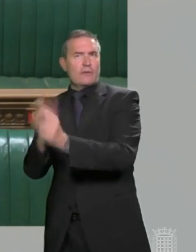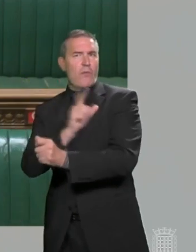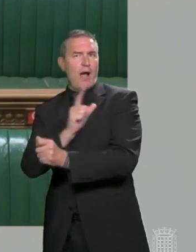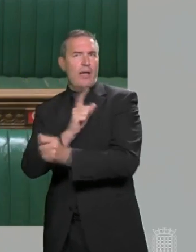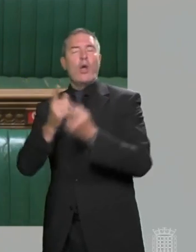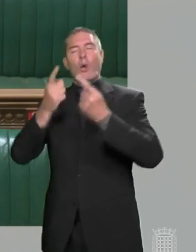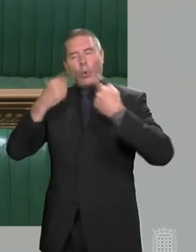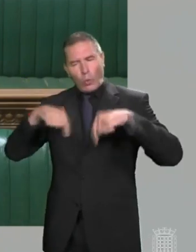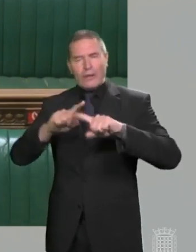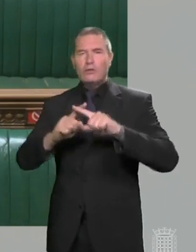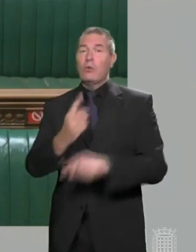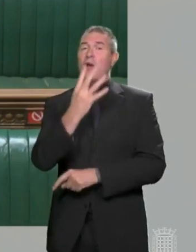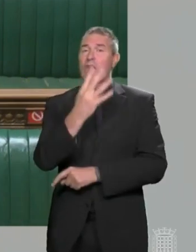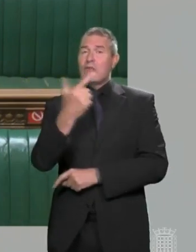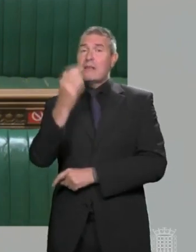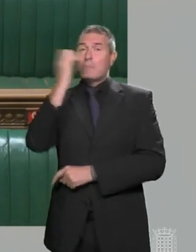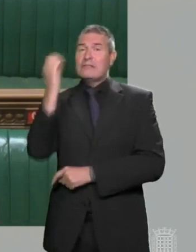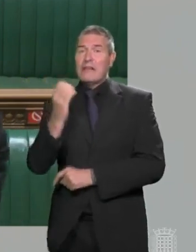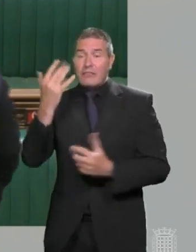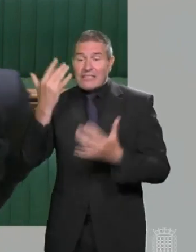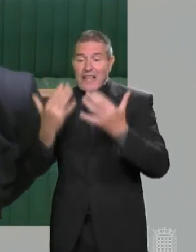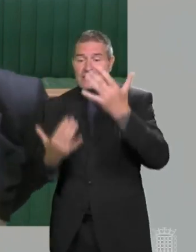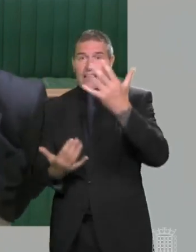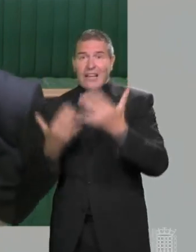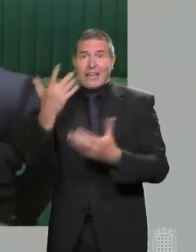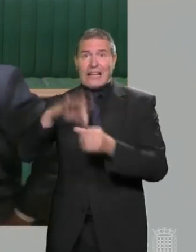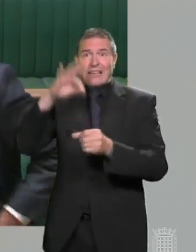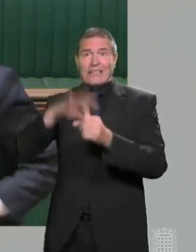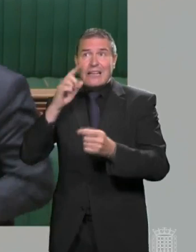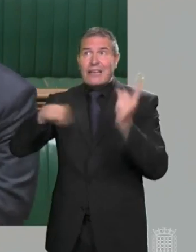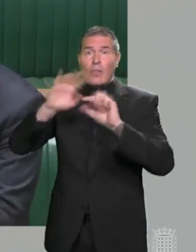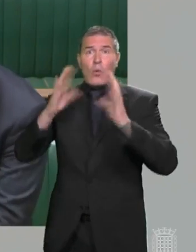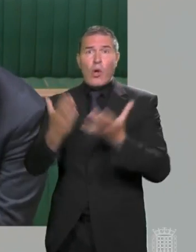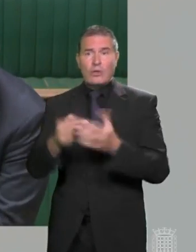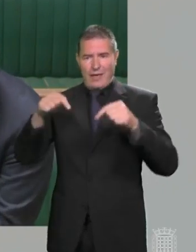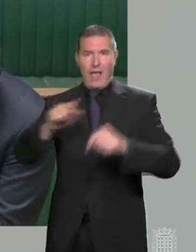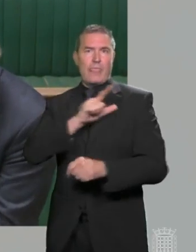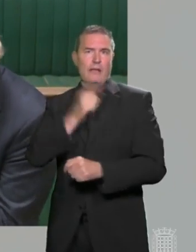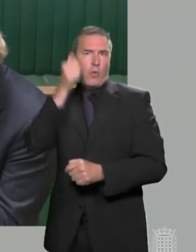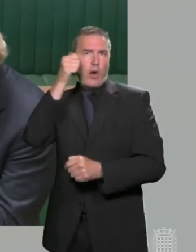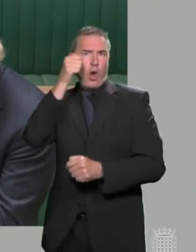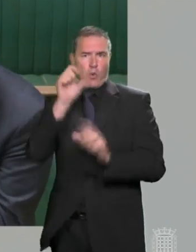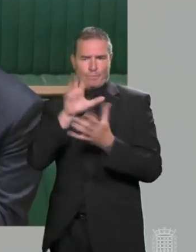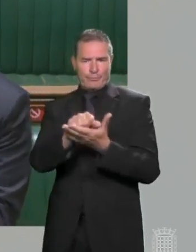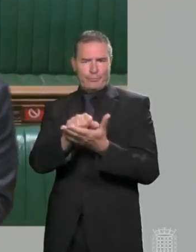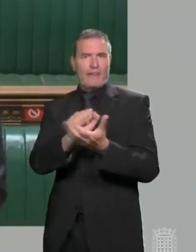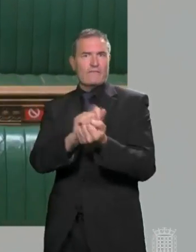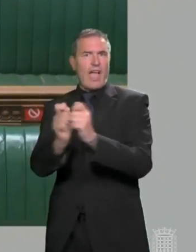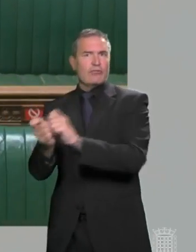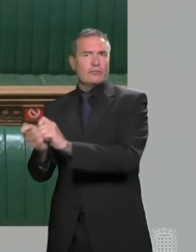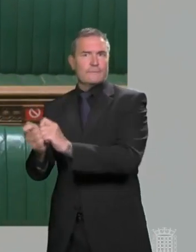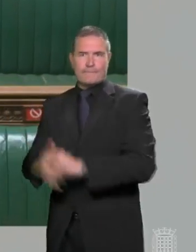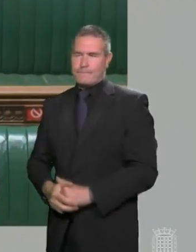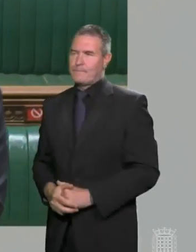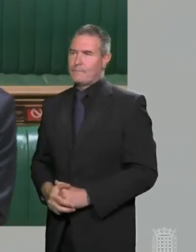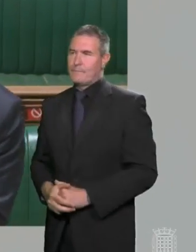we do 47% of the genomic testing anywhere in the world. I really think that